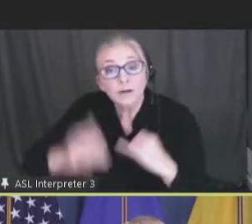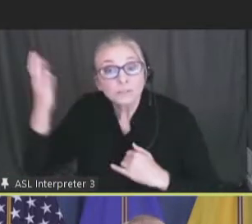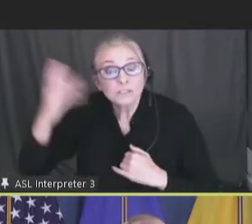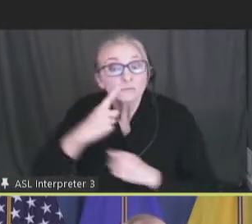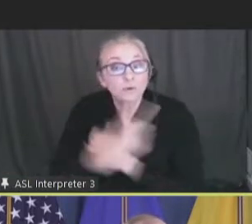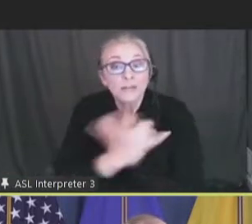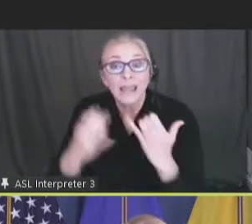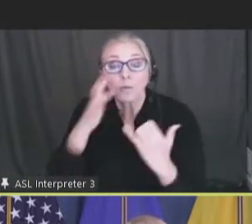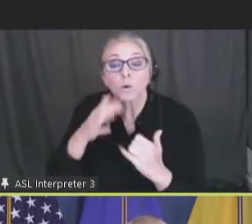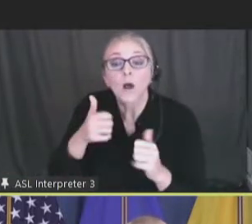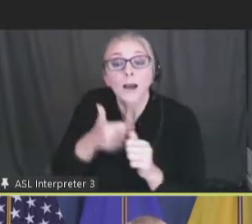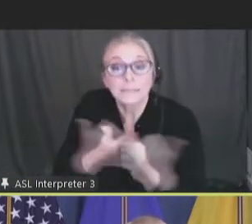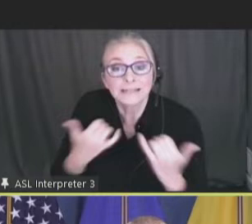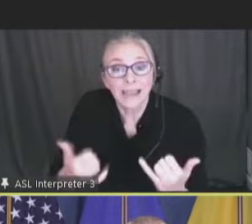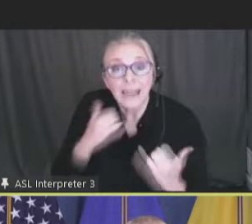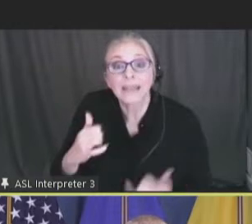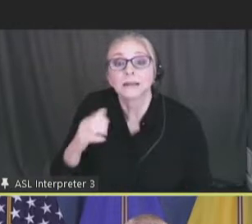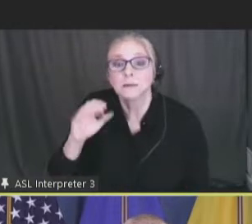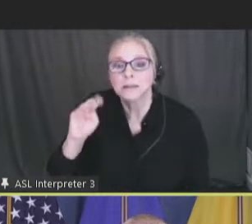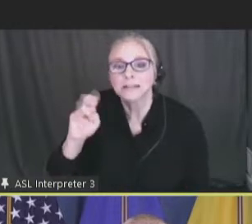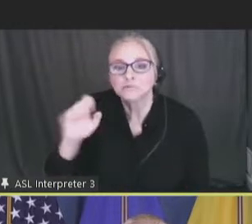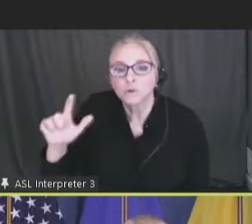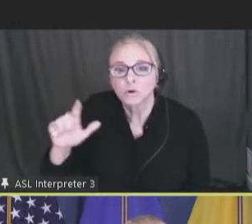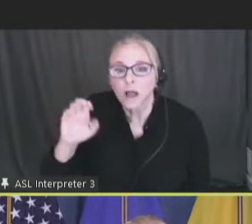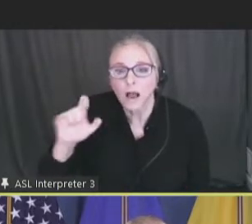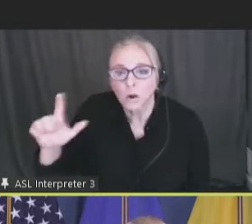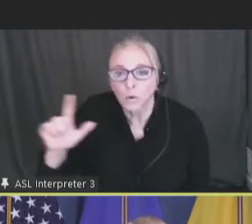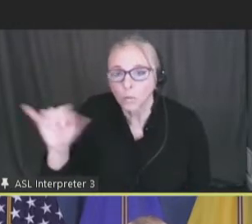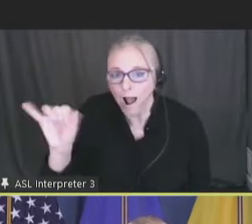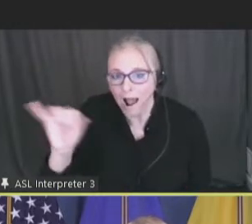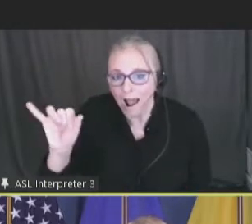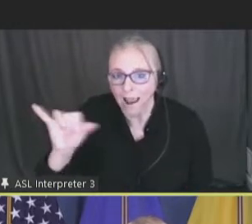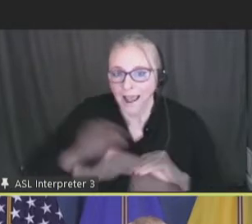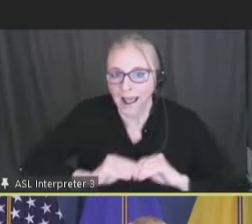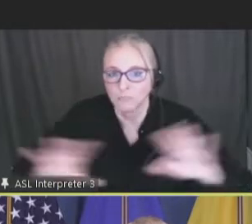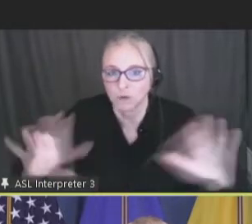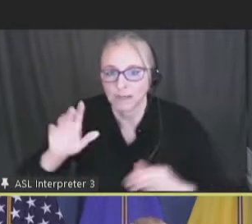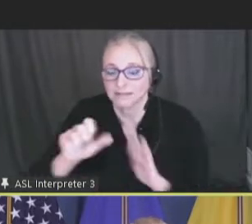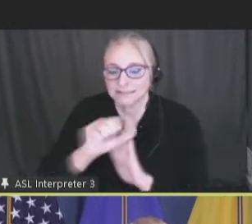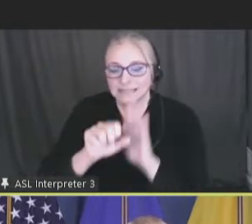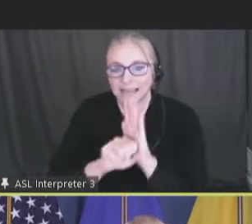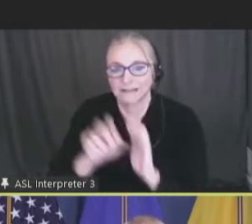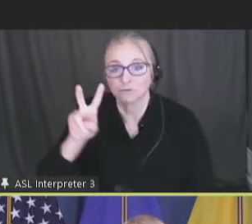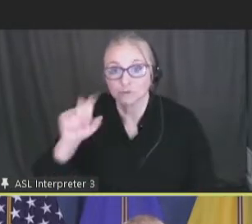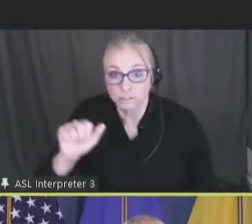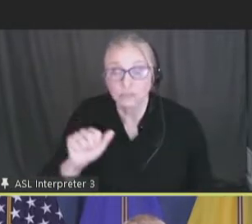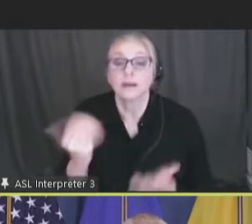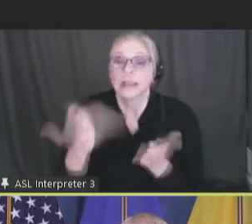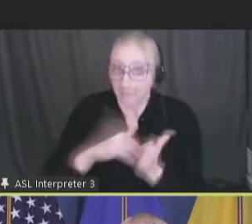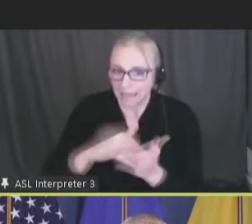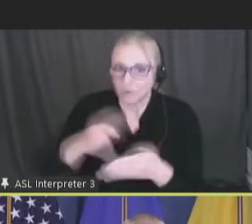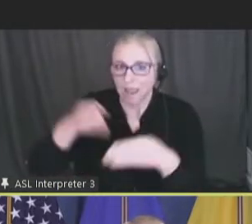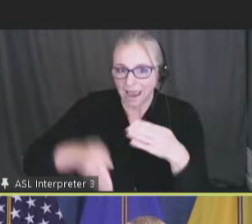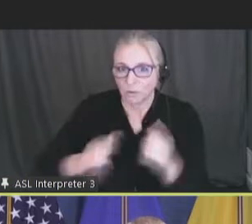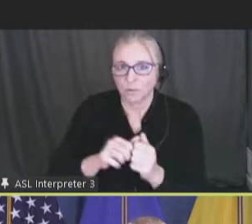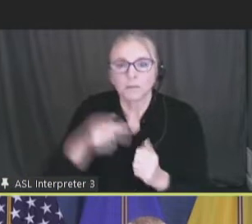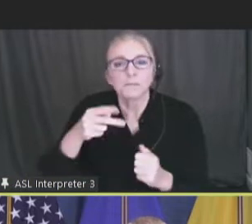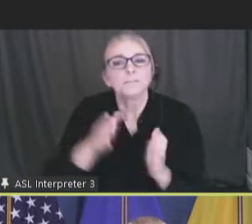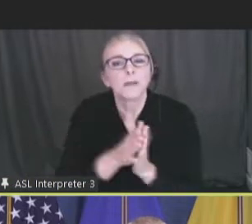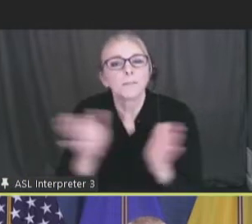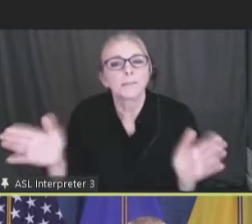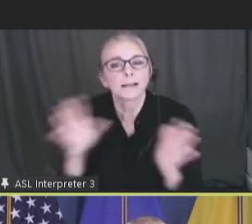will be an update on the meningococcal disease type Y outbreak in Virginia. And again, the day will conclude with public comments.